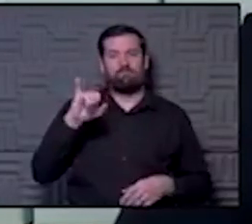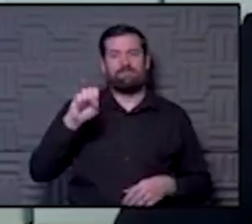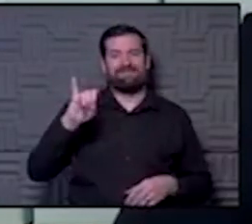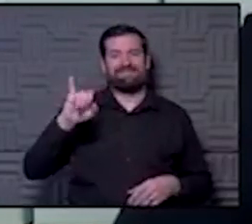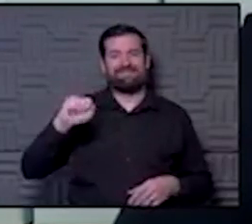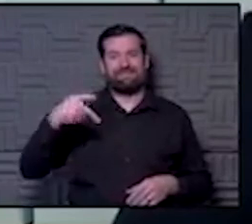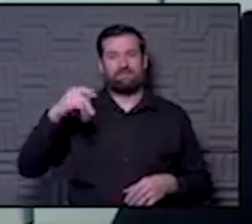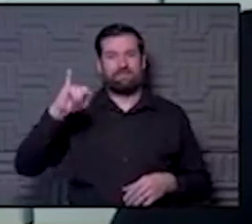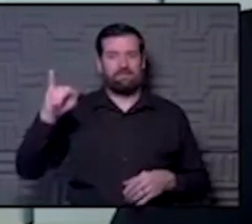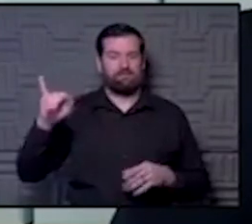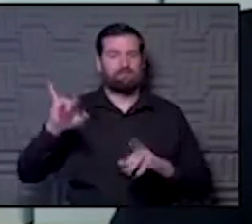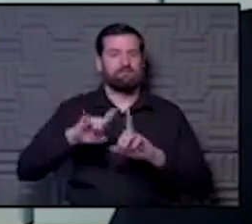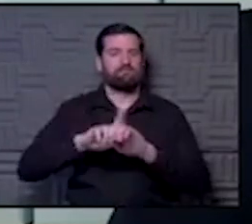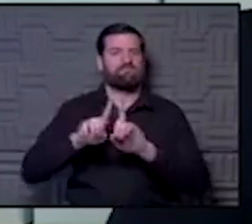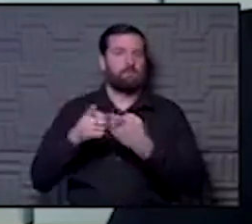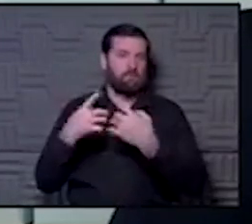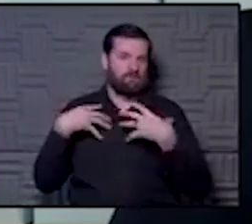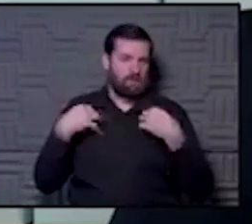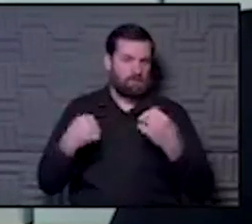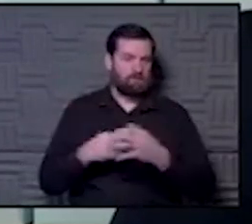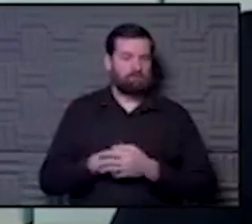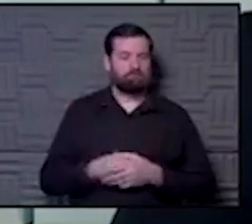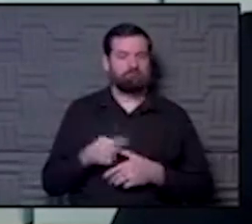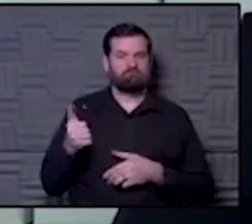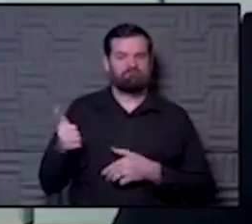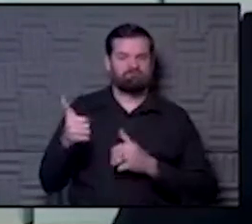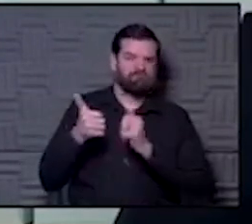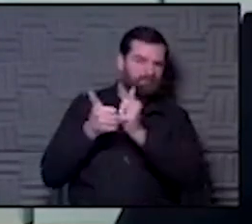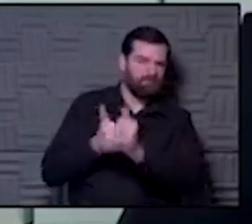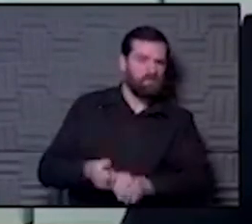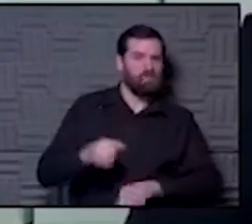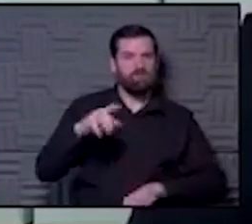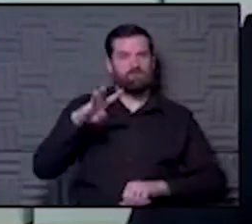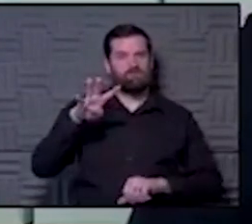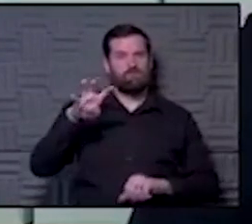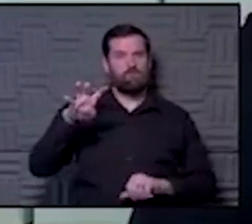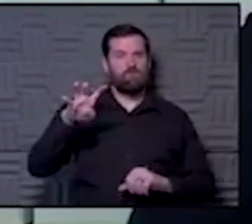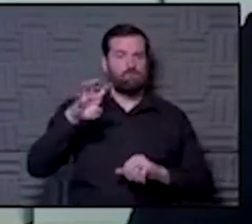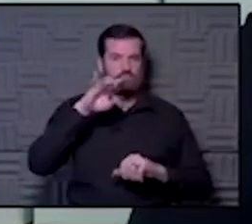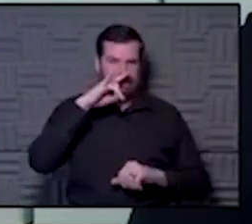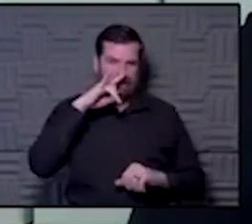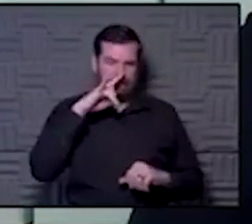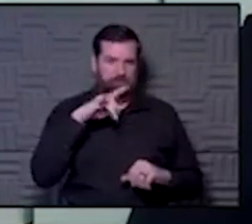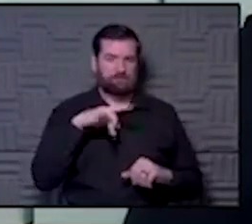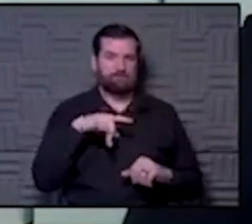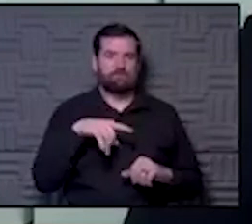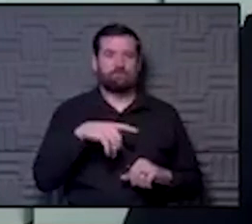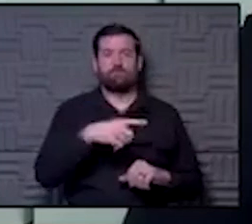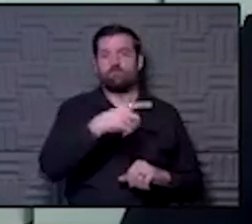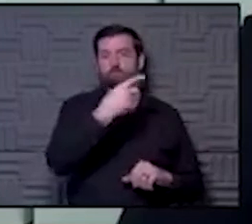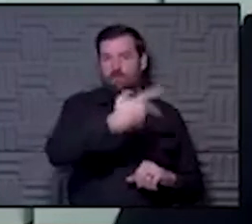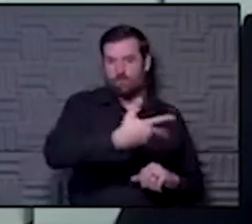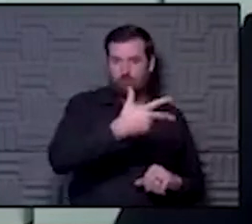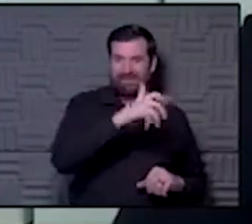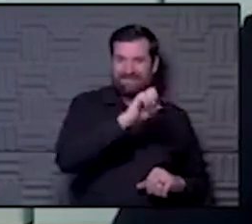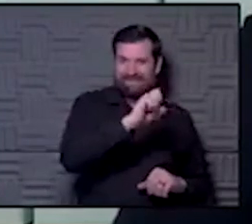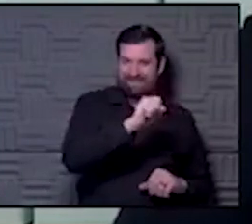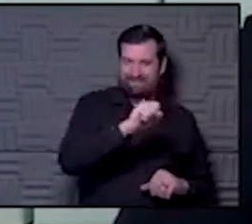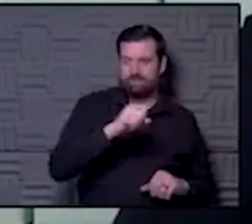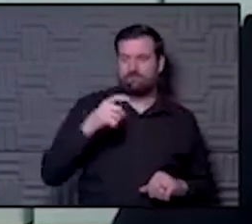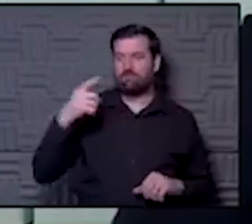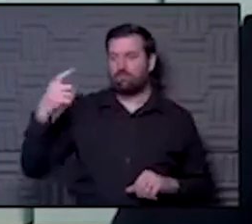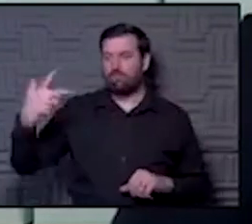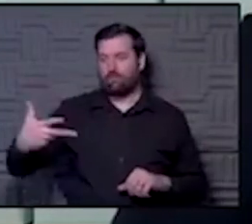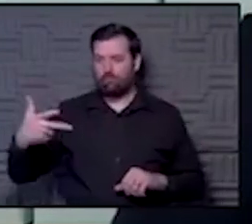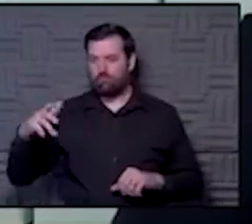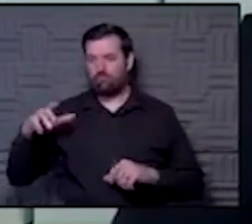Department of Health. And they followed 400 kids, one-third cases, one-third controls from